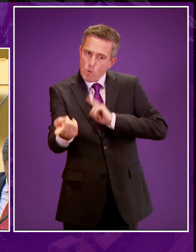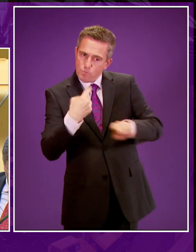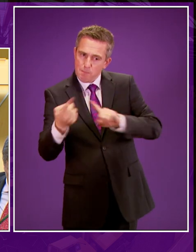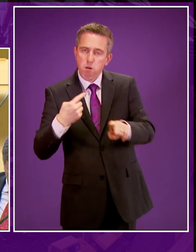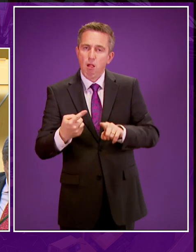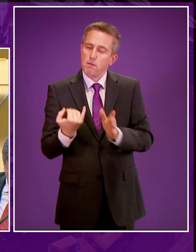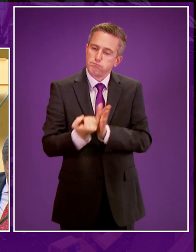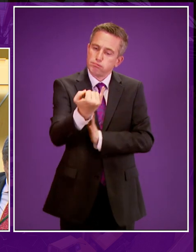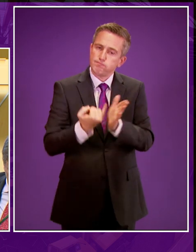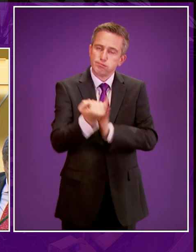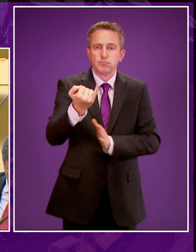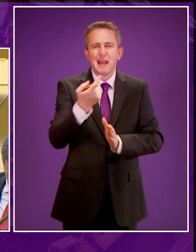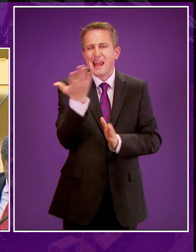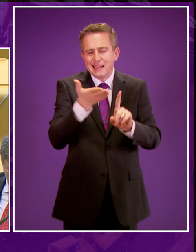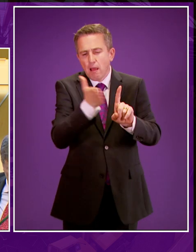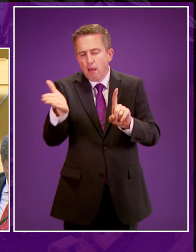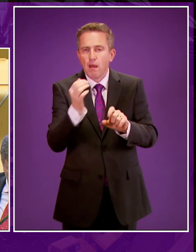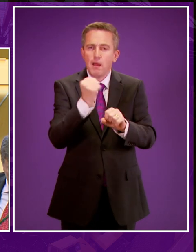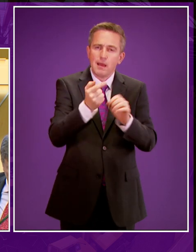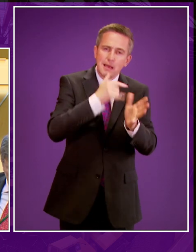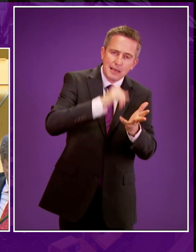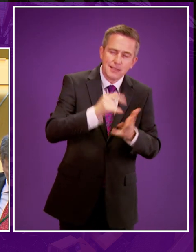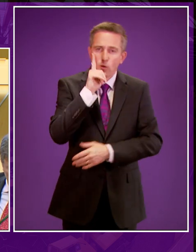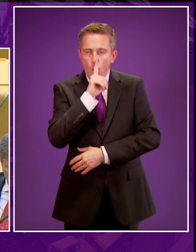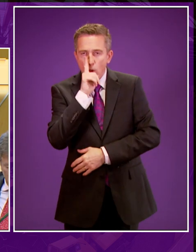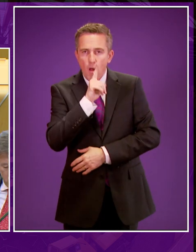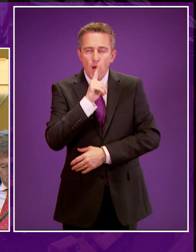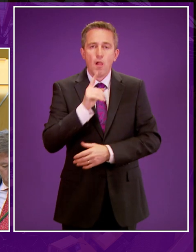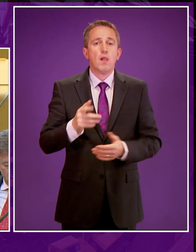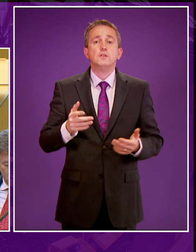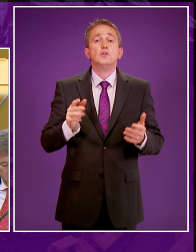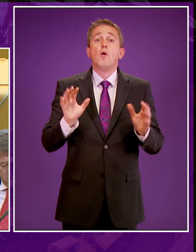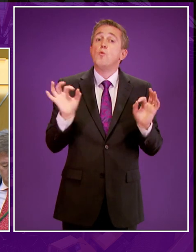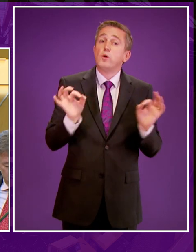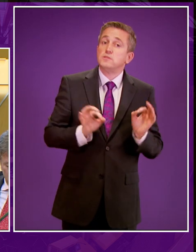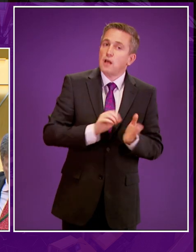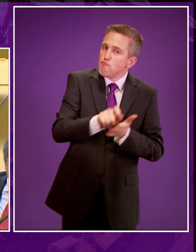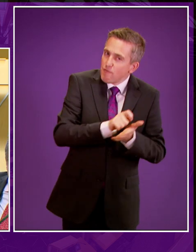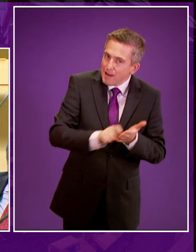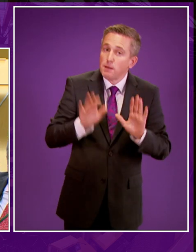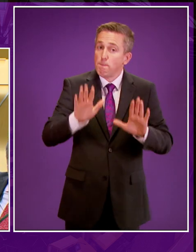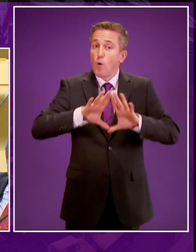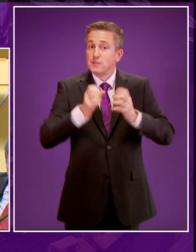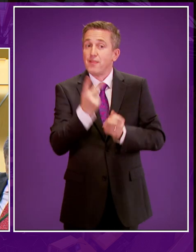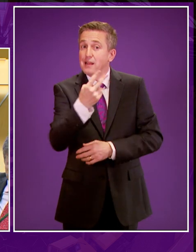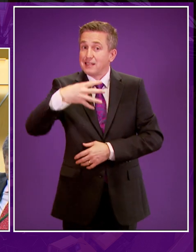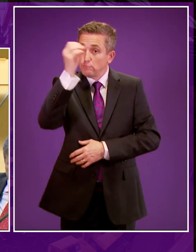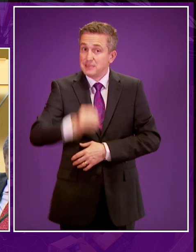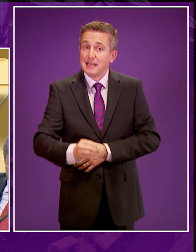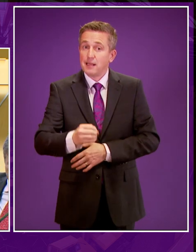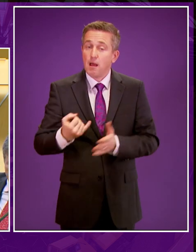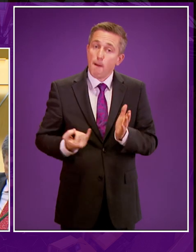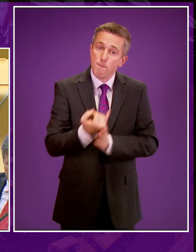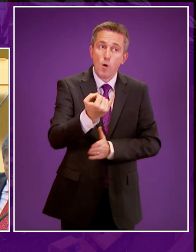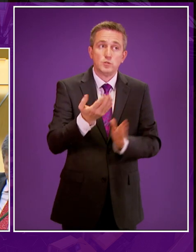opposed to the development of an unconventional oil and gas industry in Scotland. While not a referendum, approximately 99% of the responses were opposed to